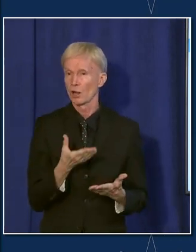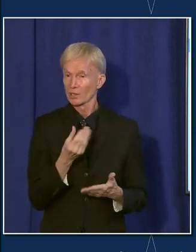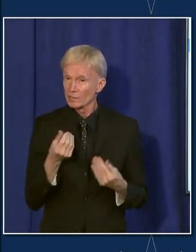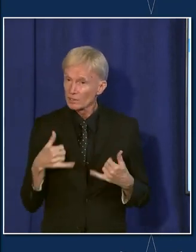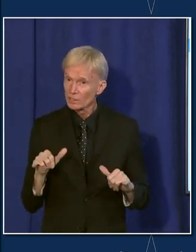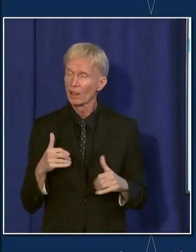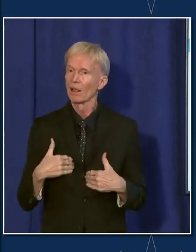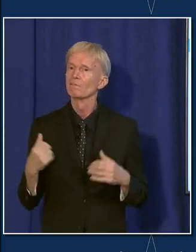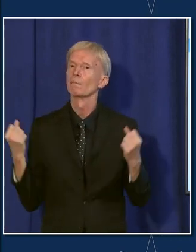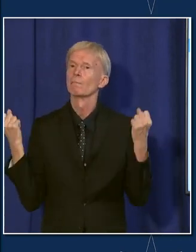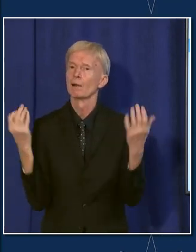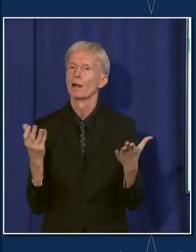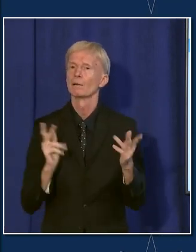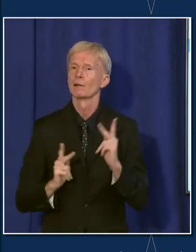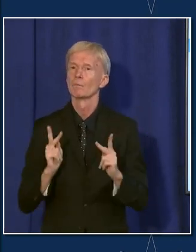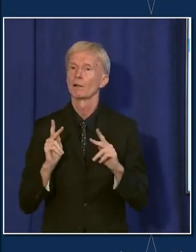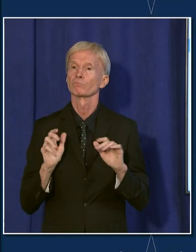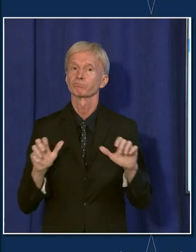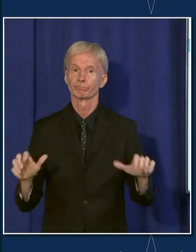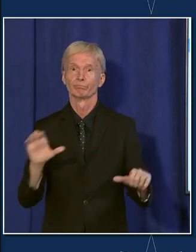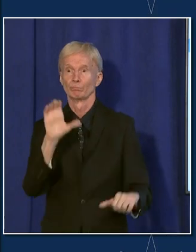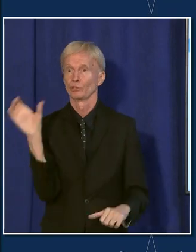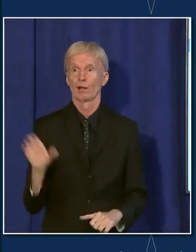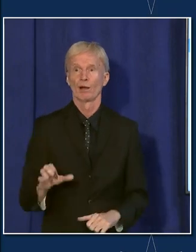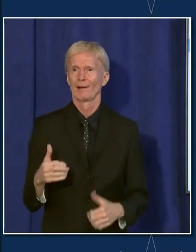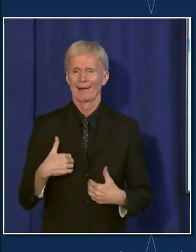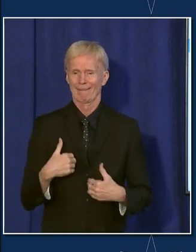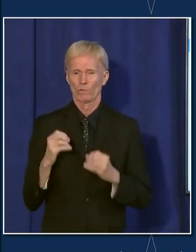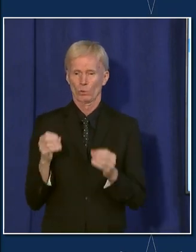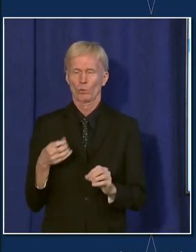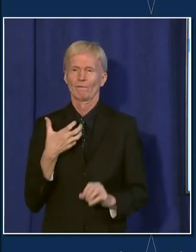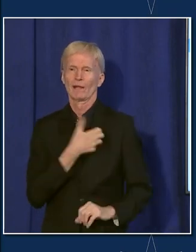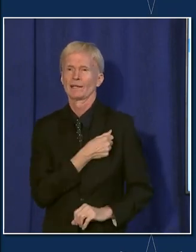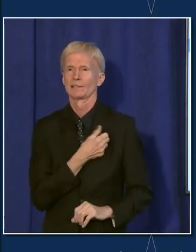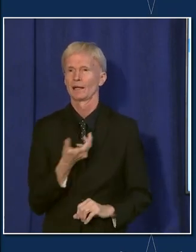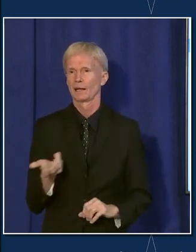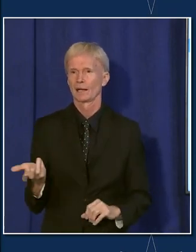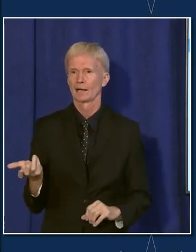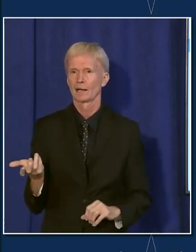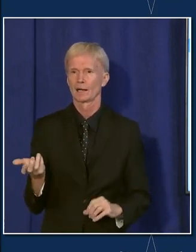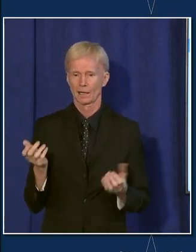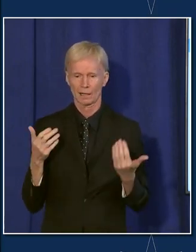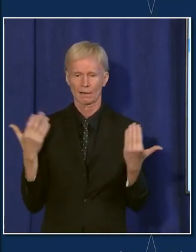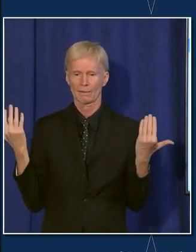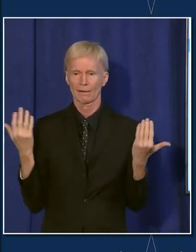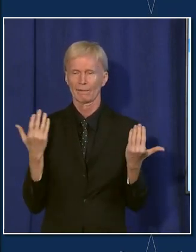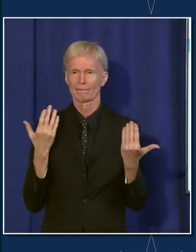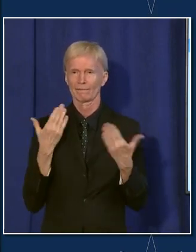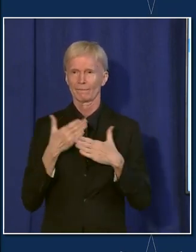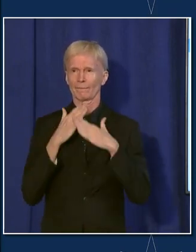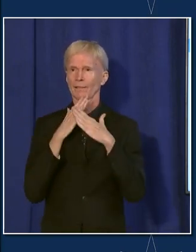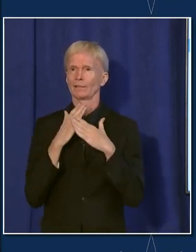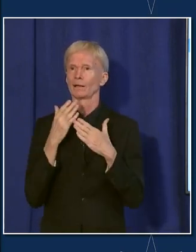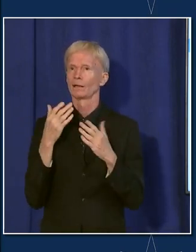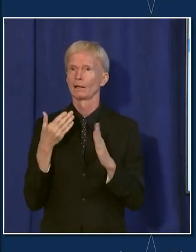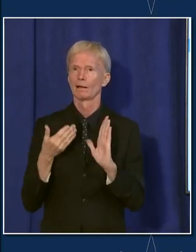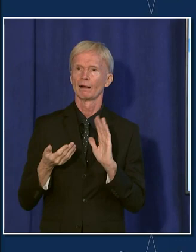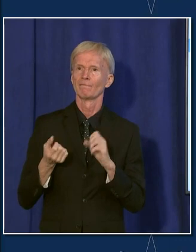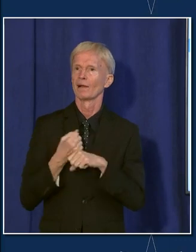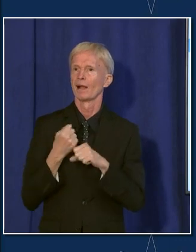are a lot of people in Chicago who have no protection against COVID at all, even including those who are